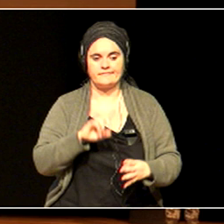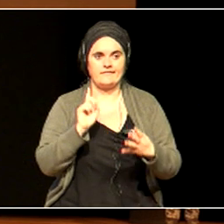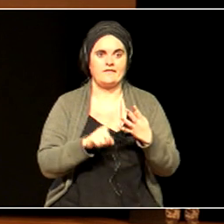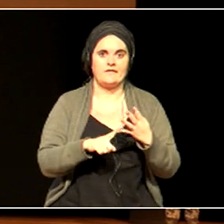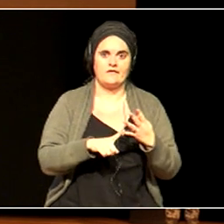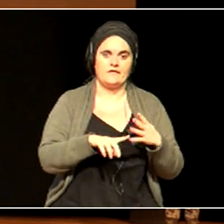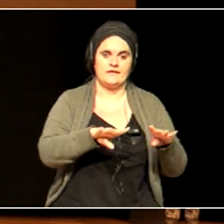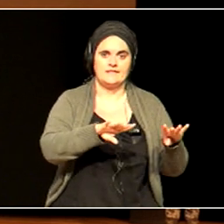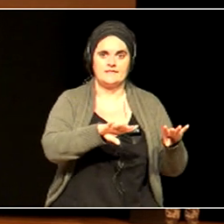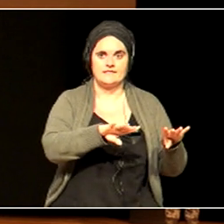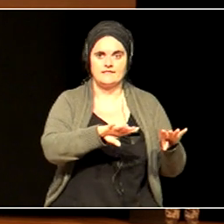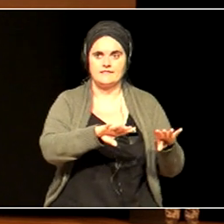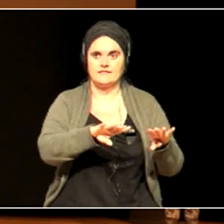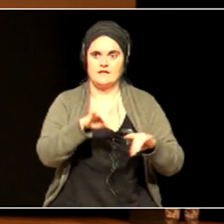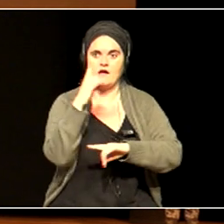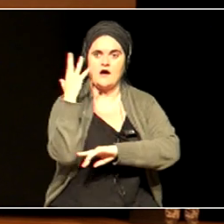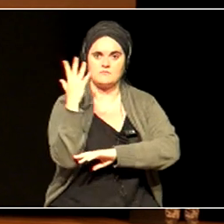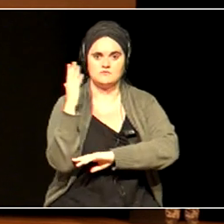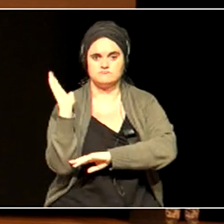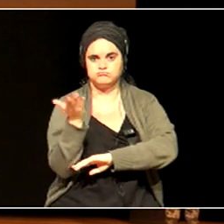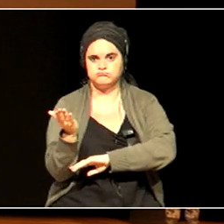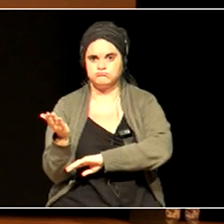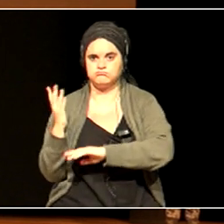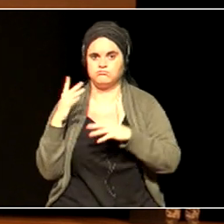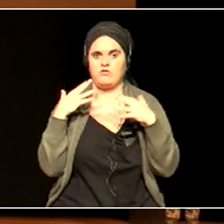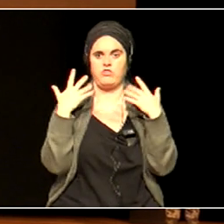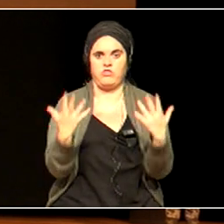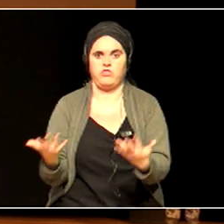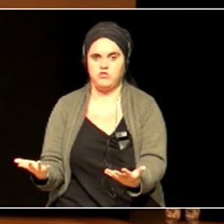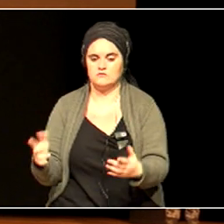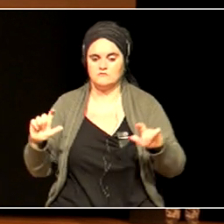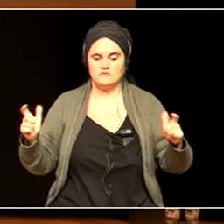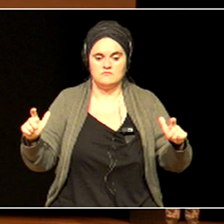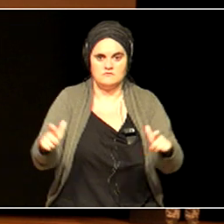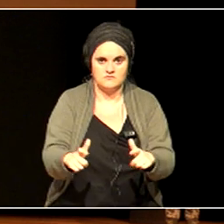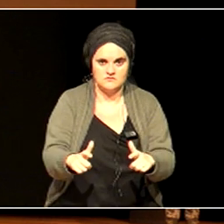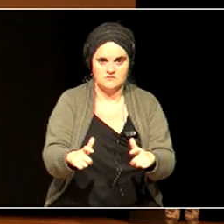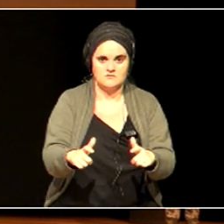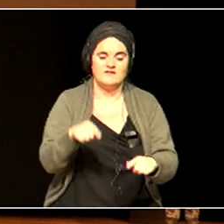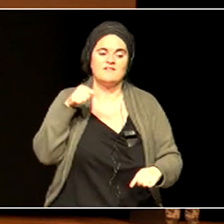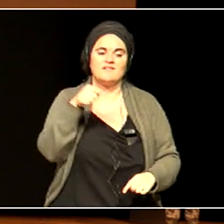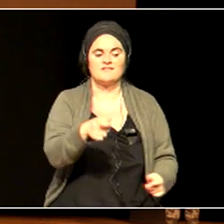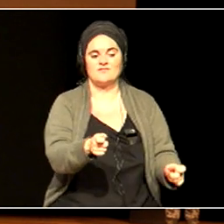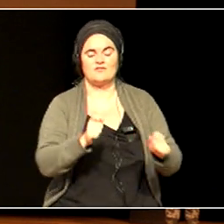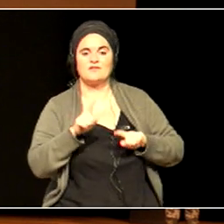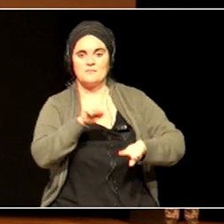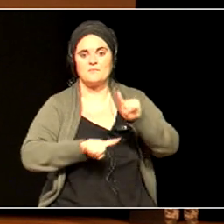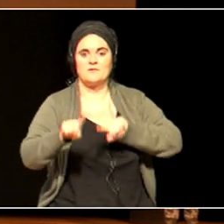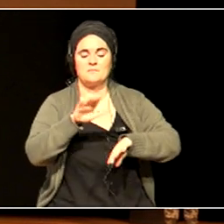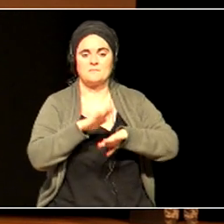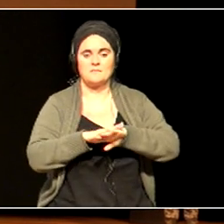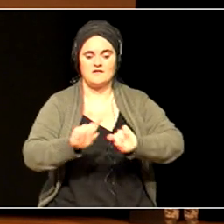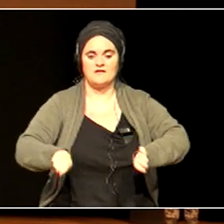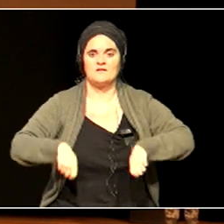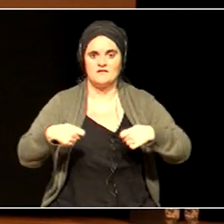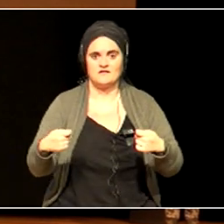it creates climate problems. The loss of biodiversity, air pollution and so